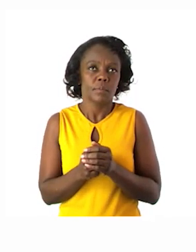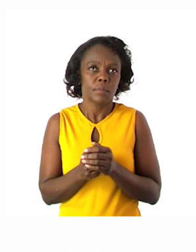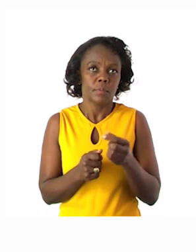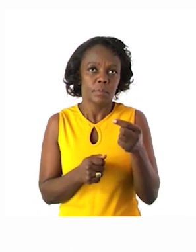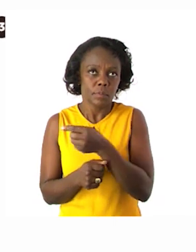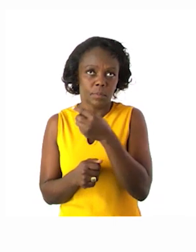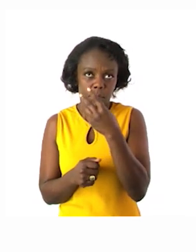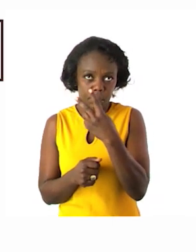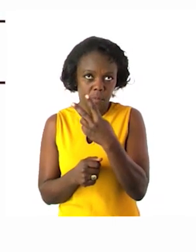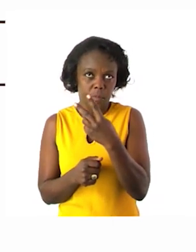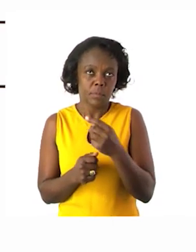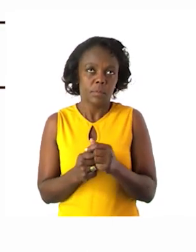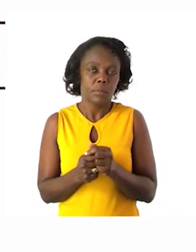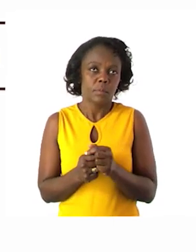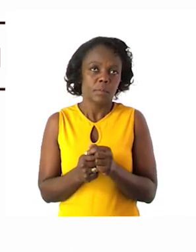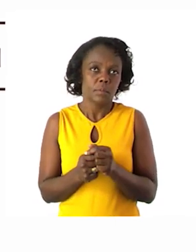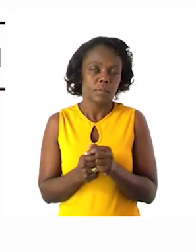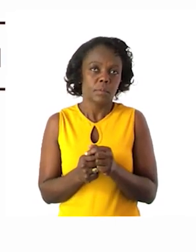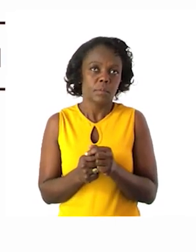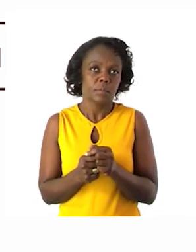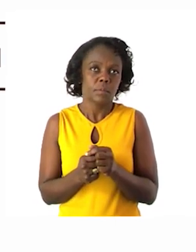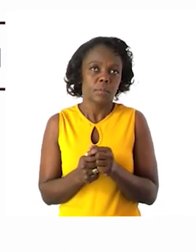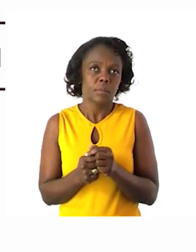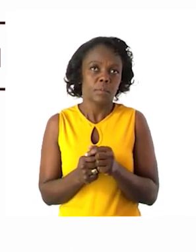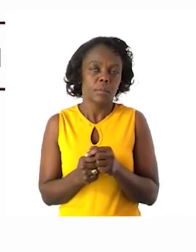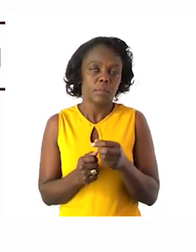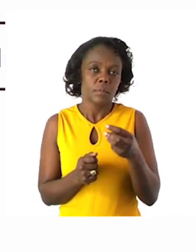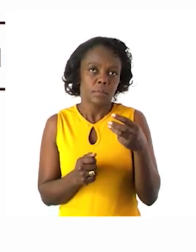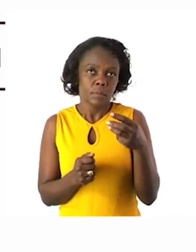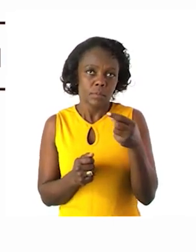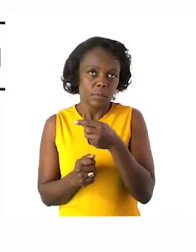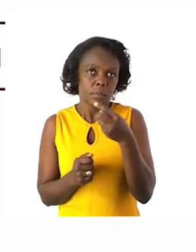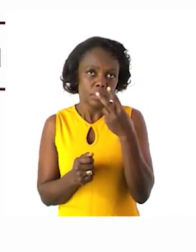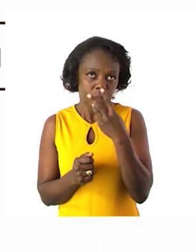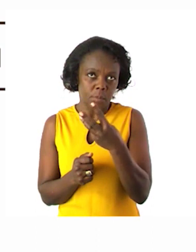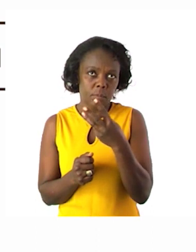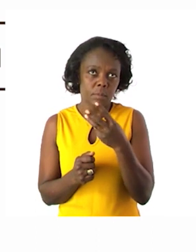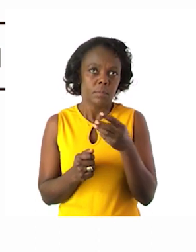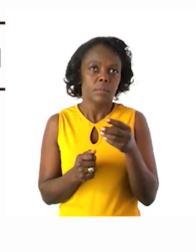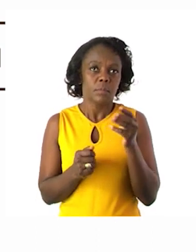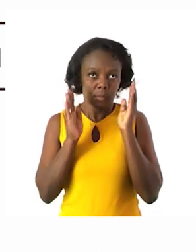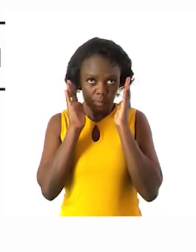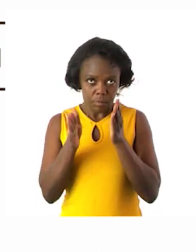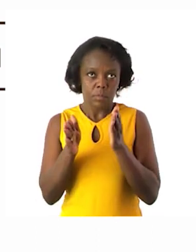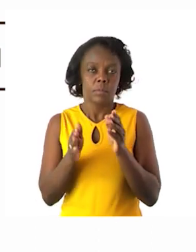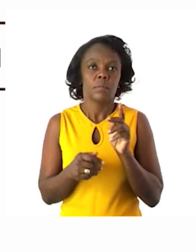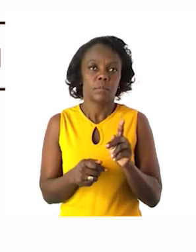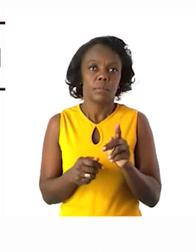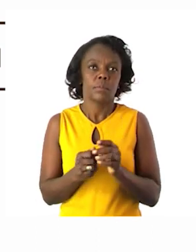2 but the grade 3s as well you are most welcome to listen because you are doing